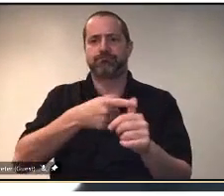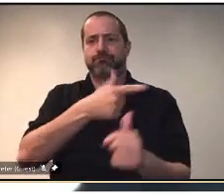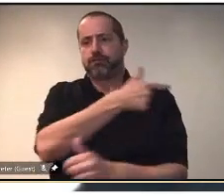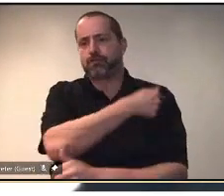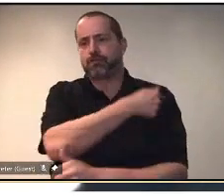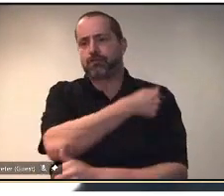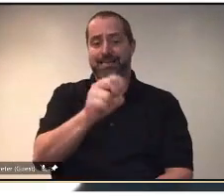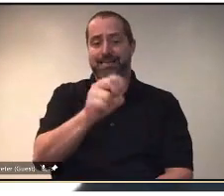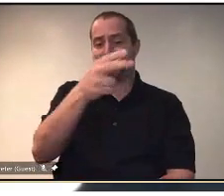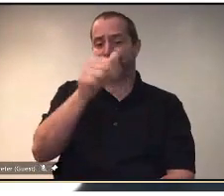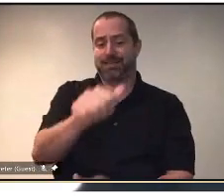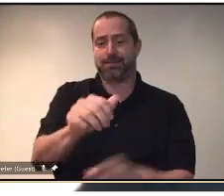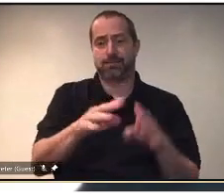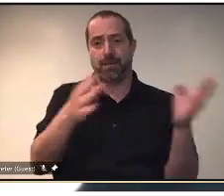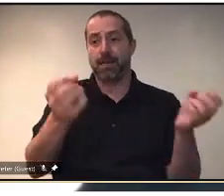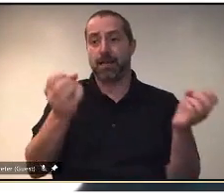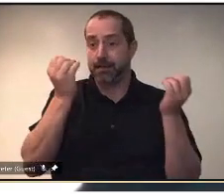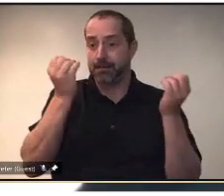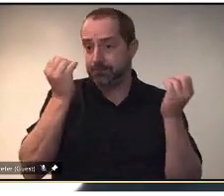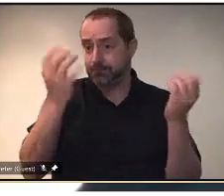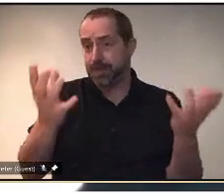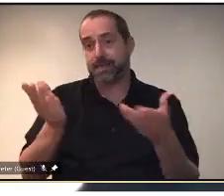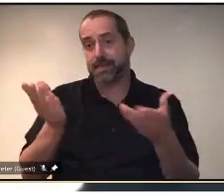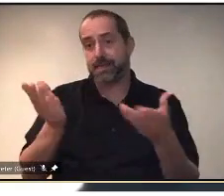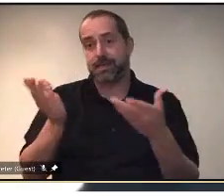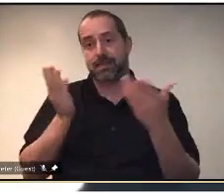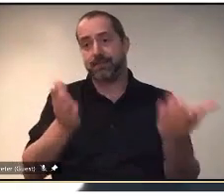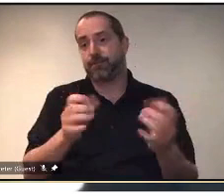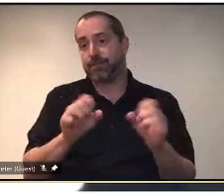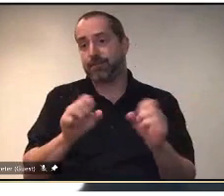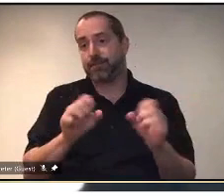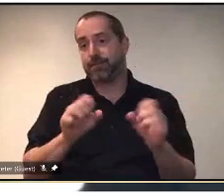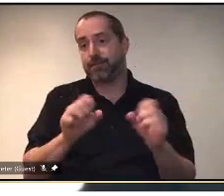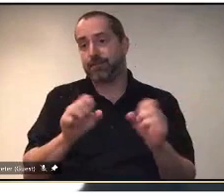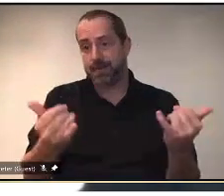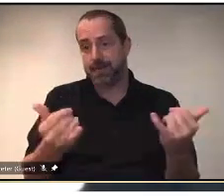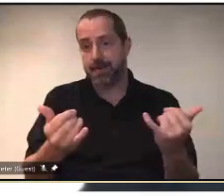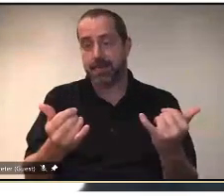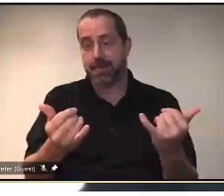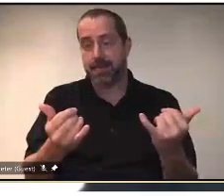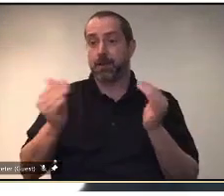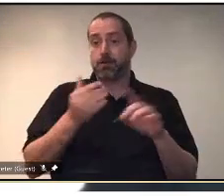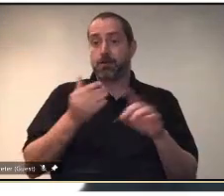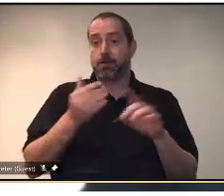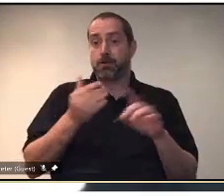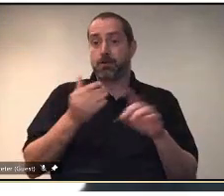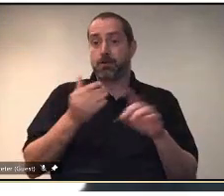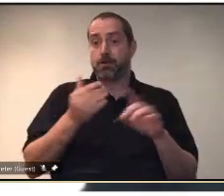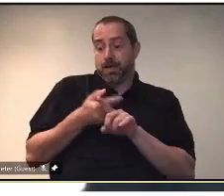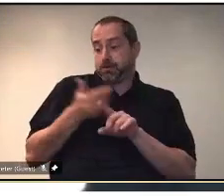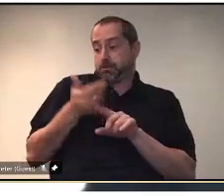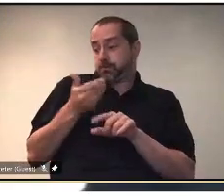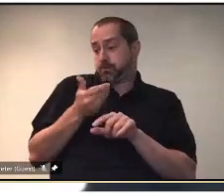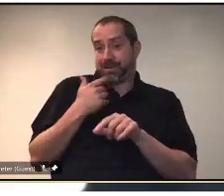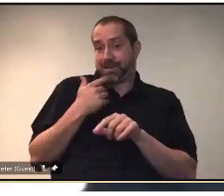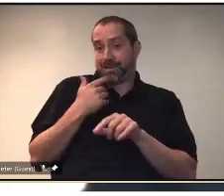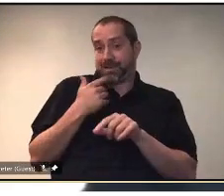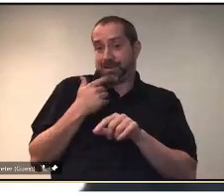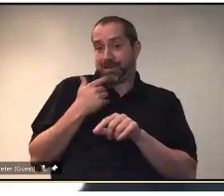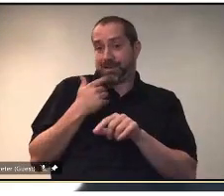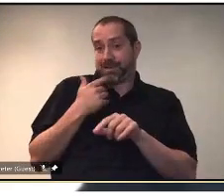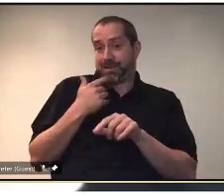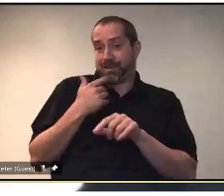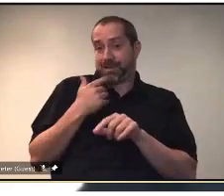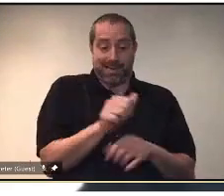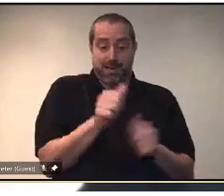multiple delivery systems right now versus a few months ago where we only had basically the SHA was either appointments or